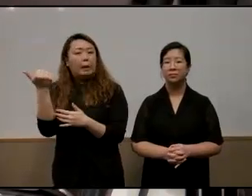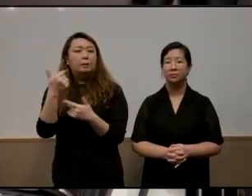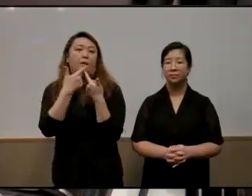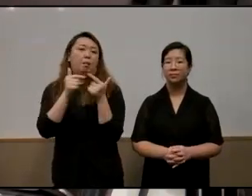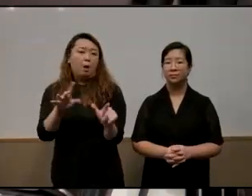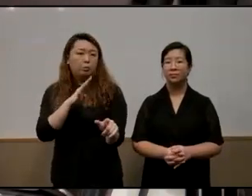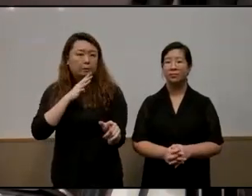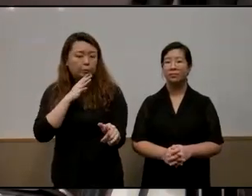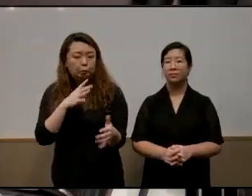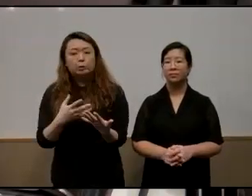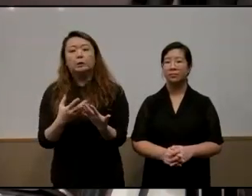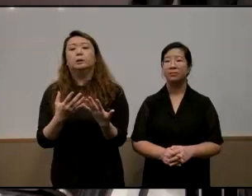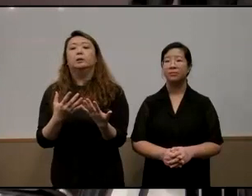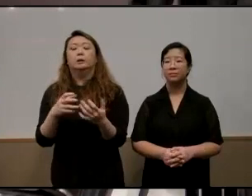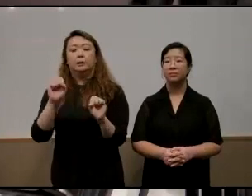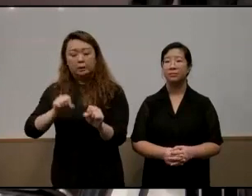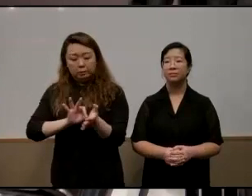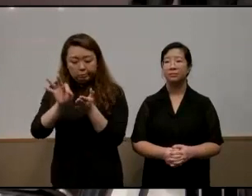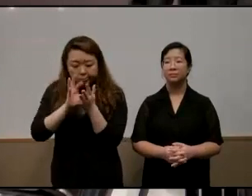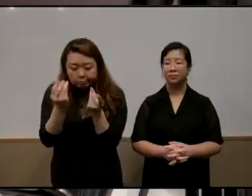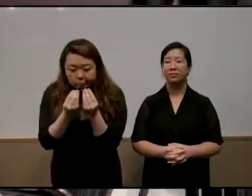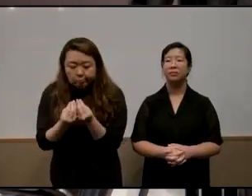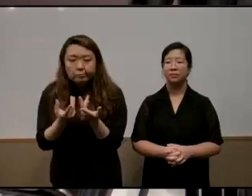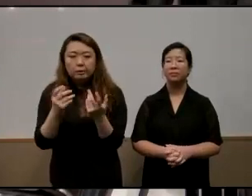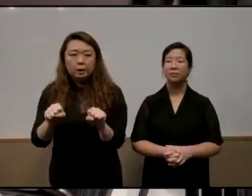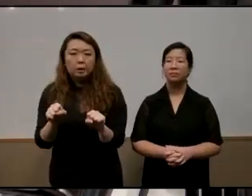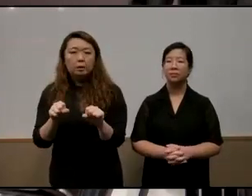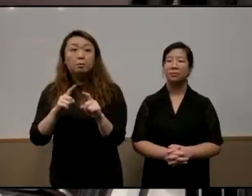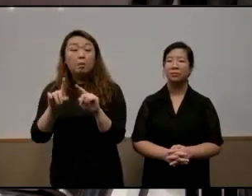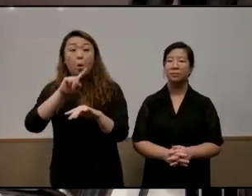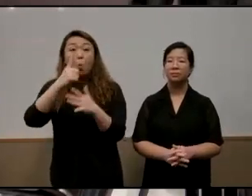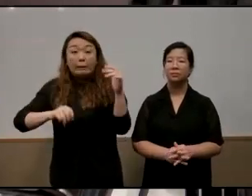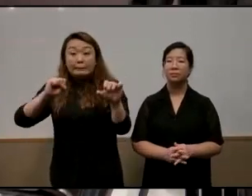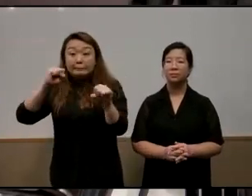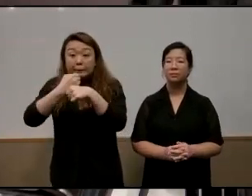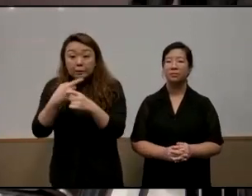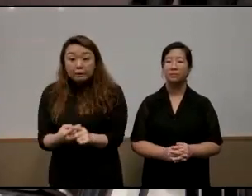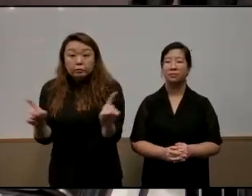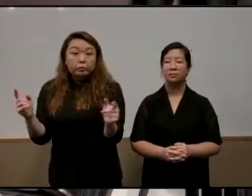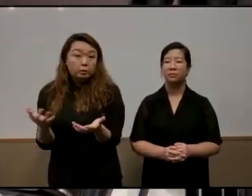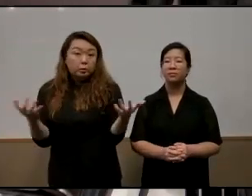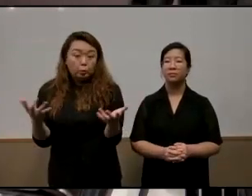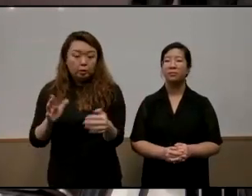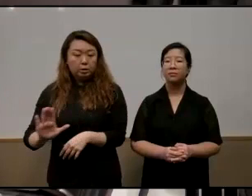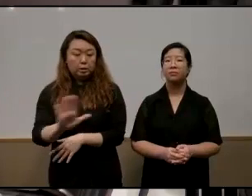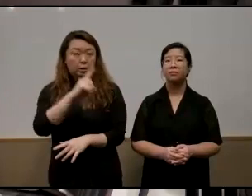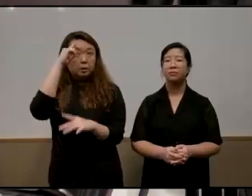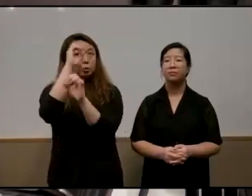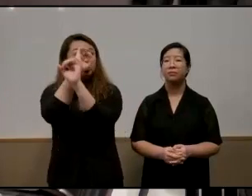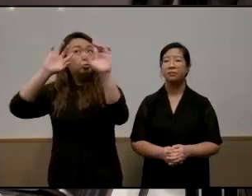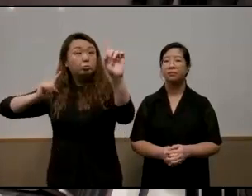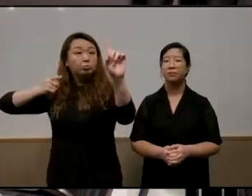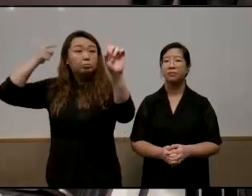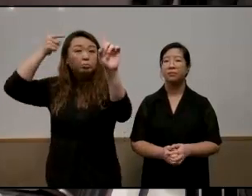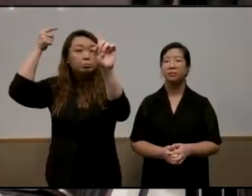uh numeracy skills but really what what makes the difference is that their aspirations rise